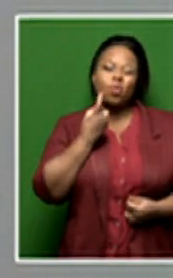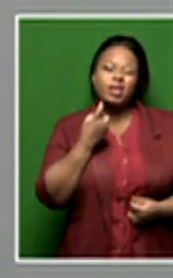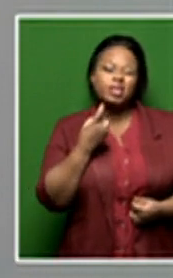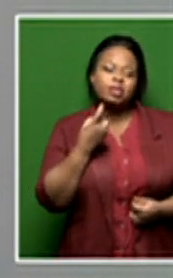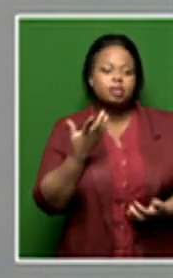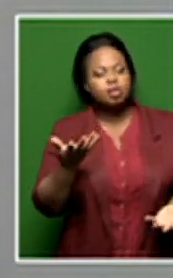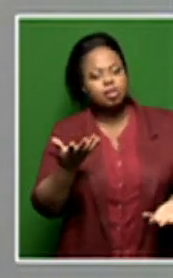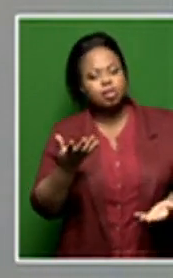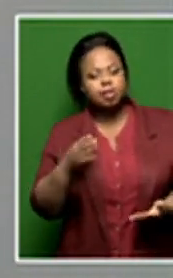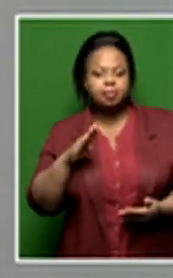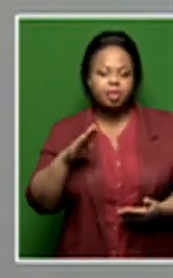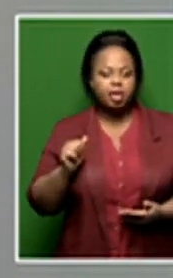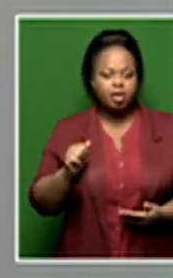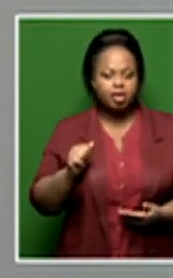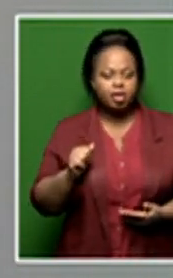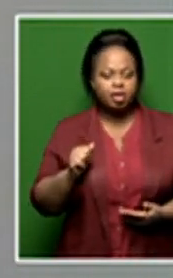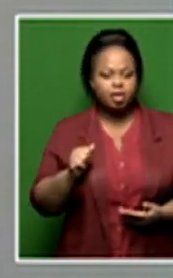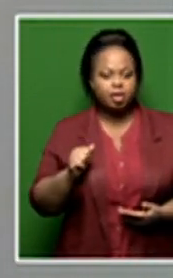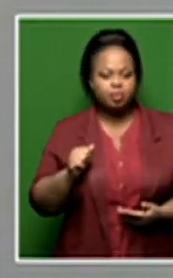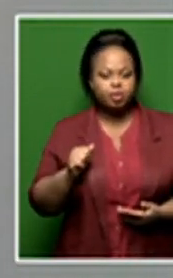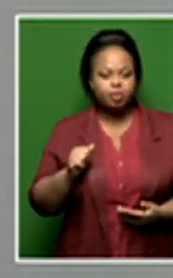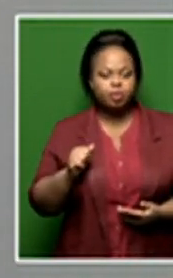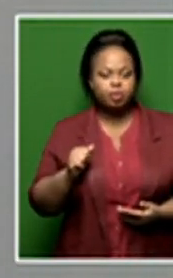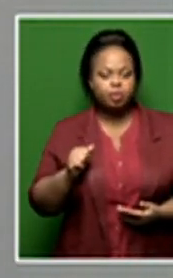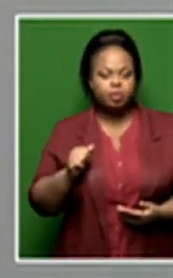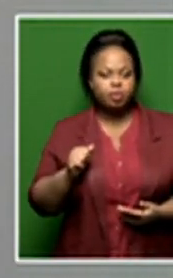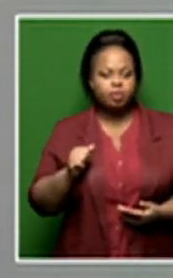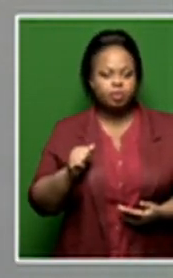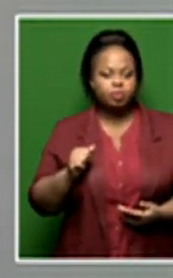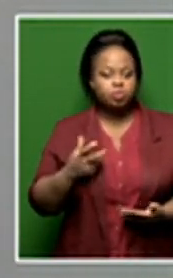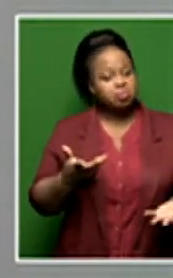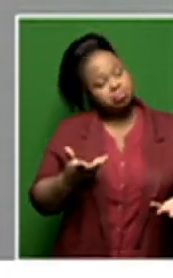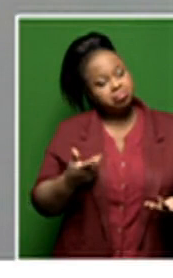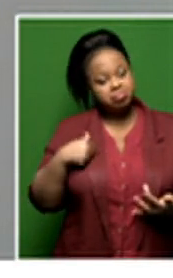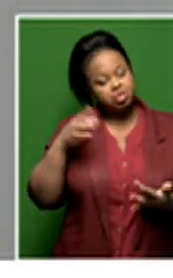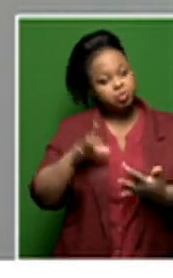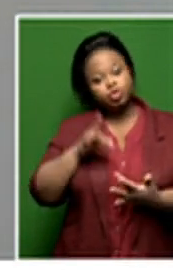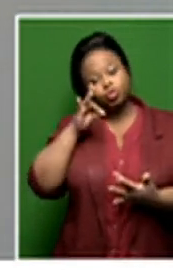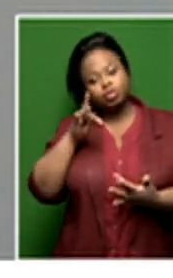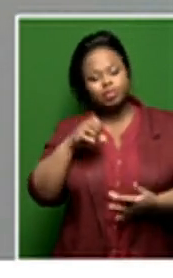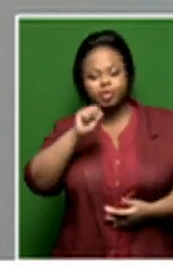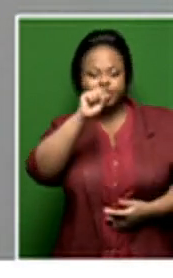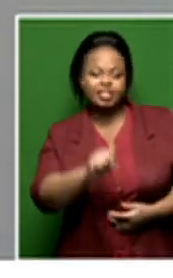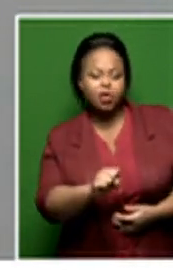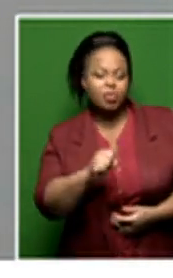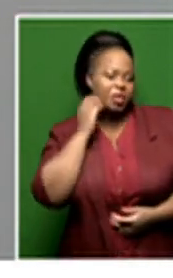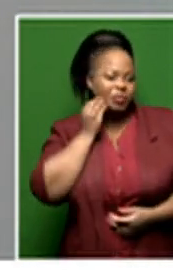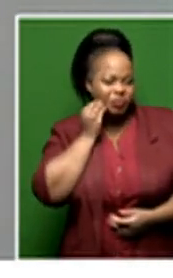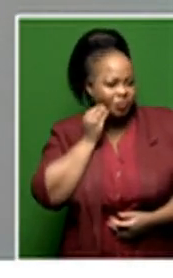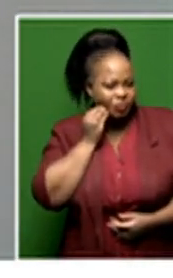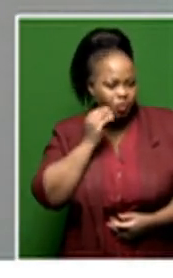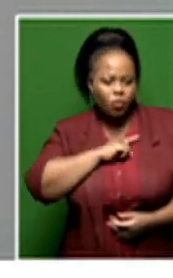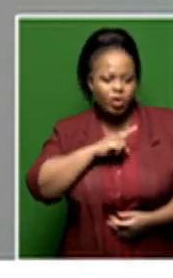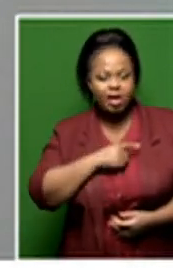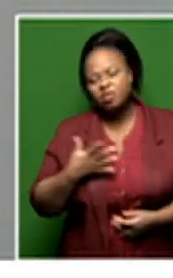students, so I chose South Soto because, you know, we always wanted